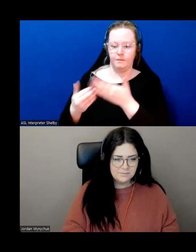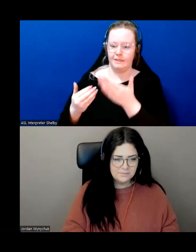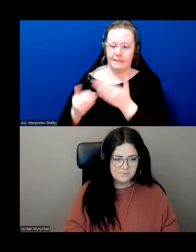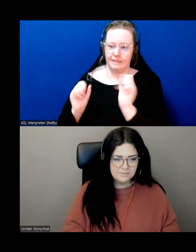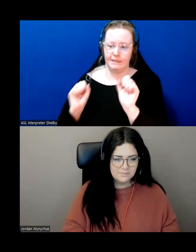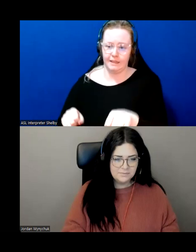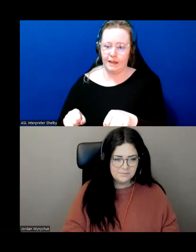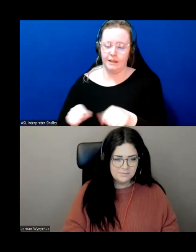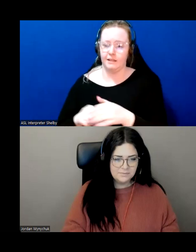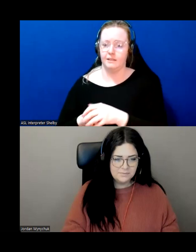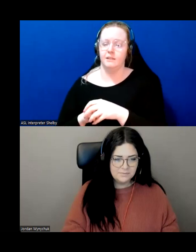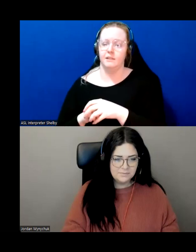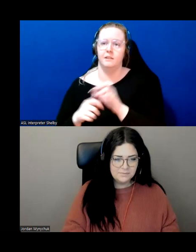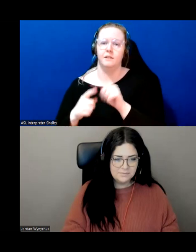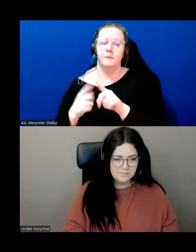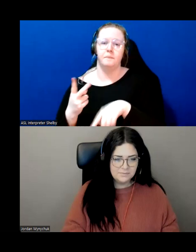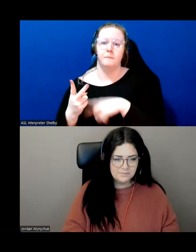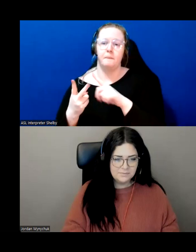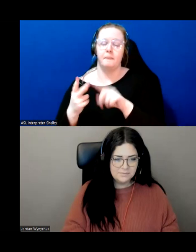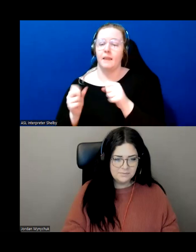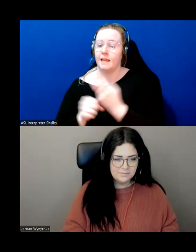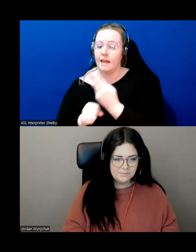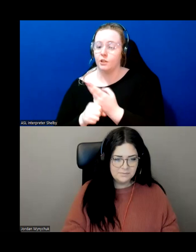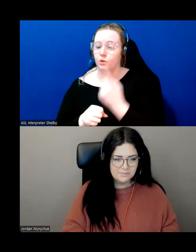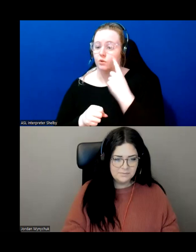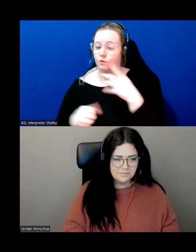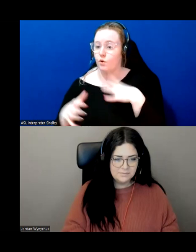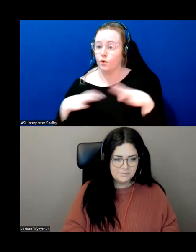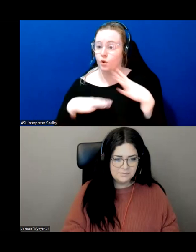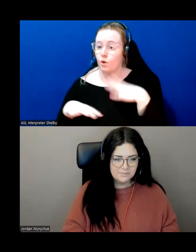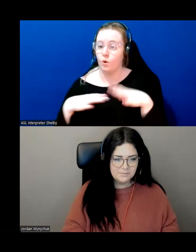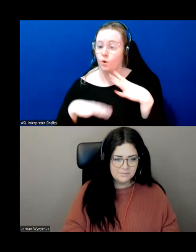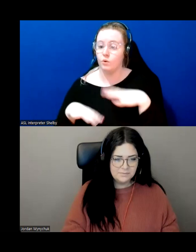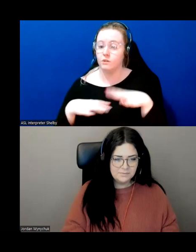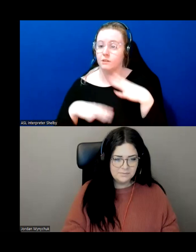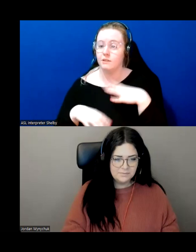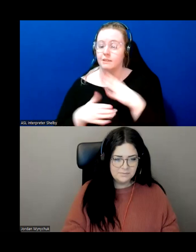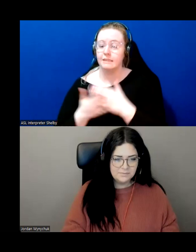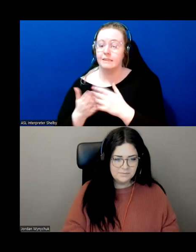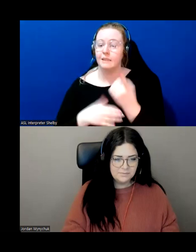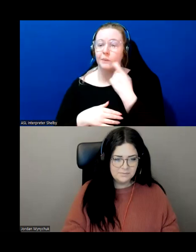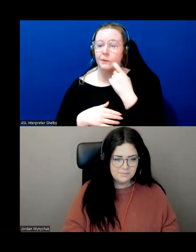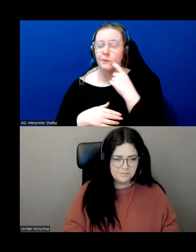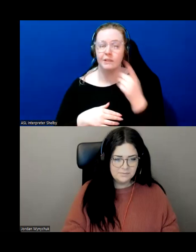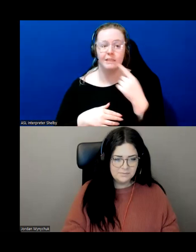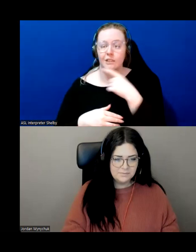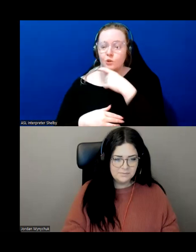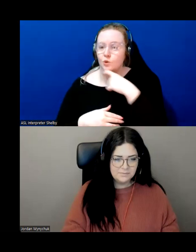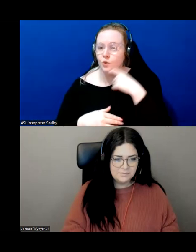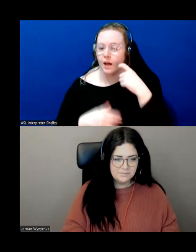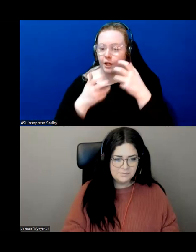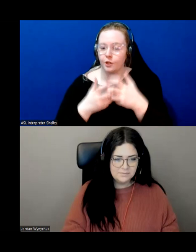up things off the floor you can use them for taking laundry out of your tub which somebody recently said to me and i said i didn't even think of that